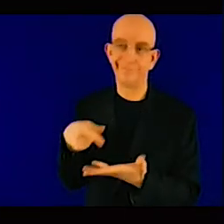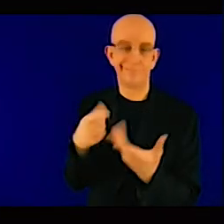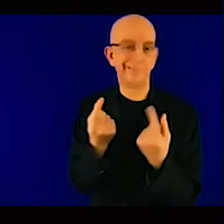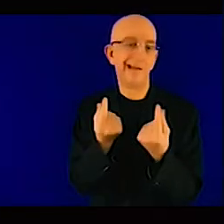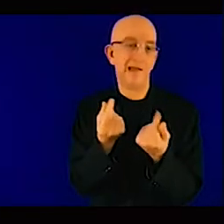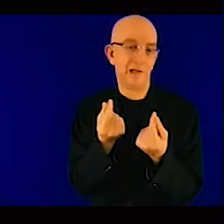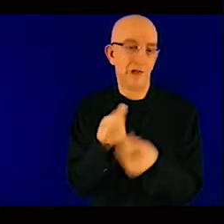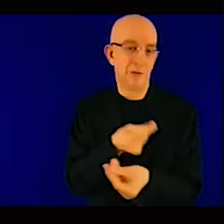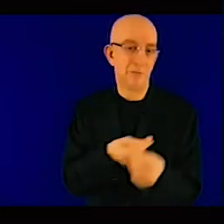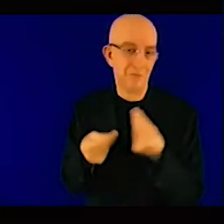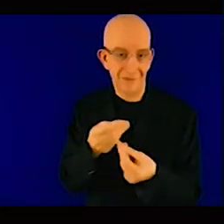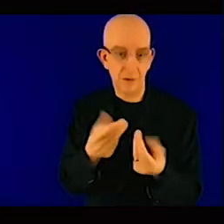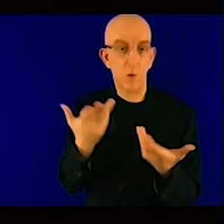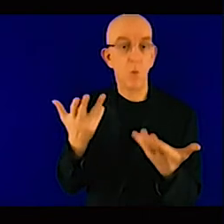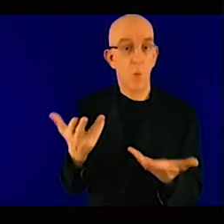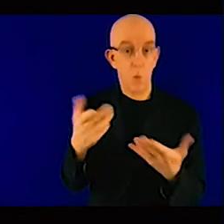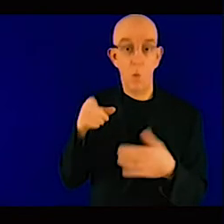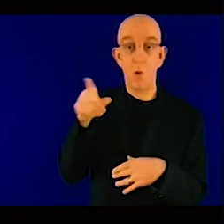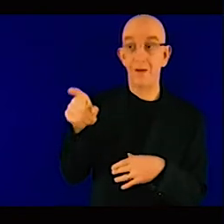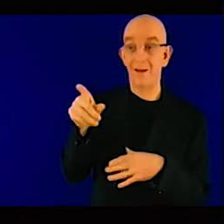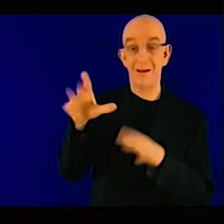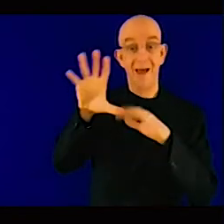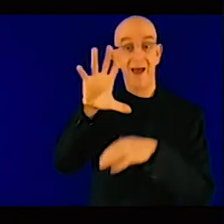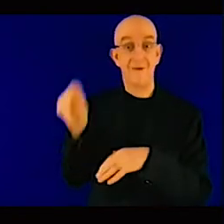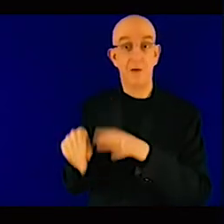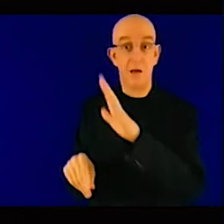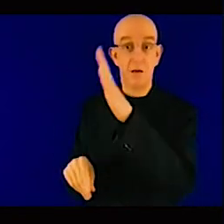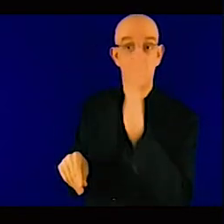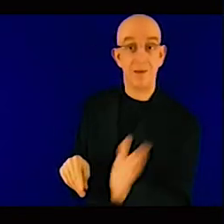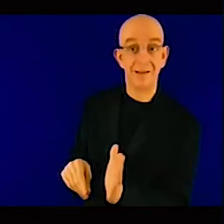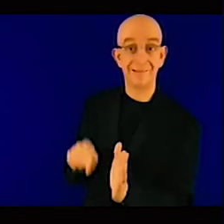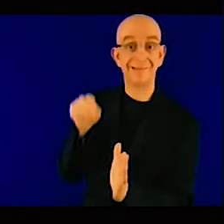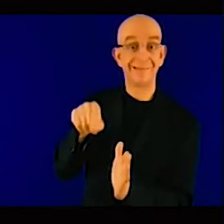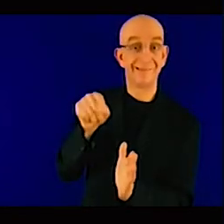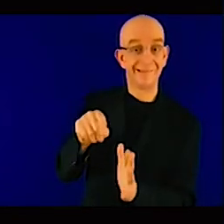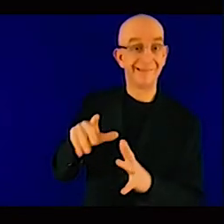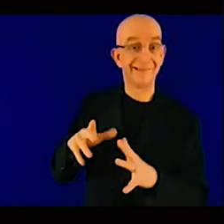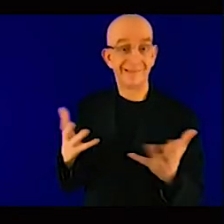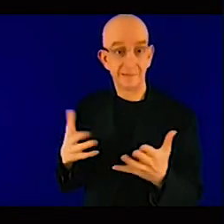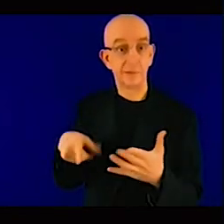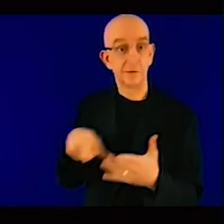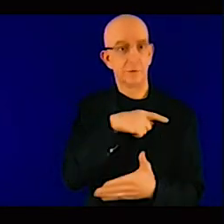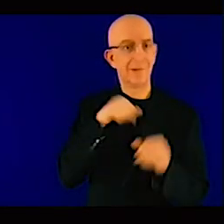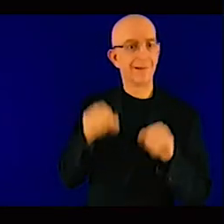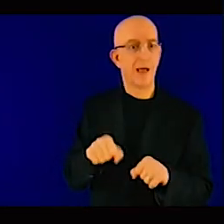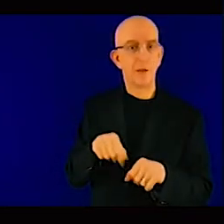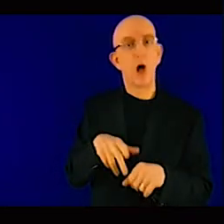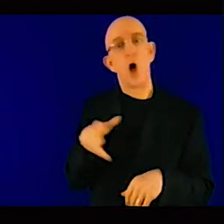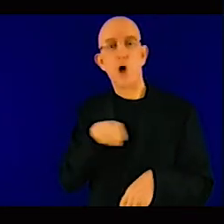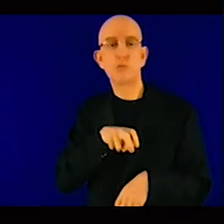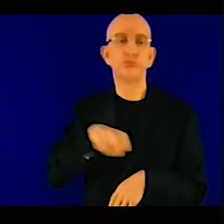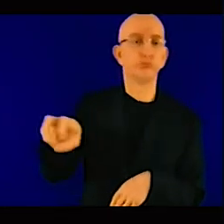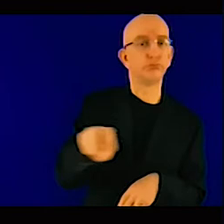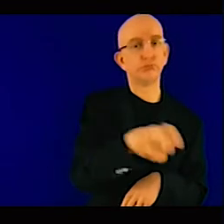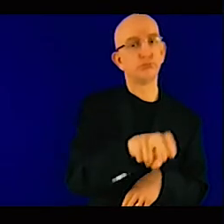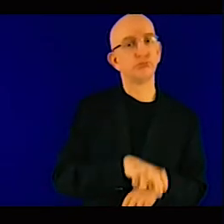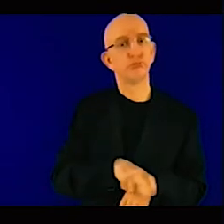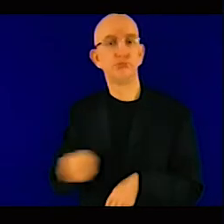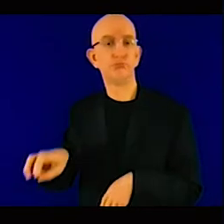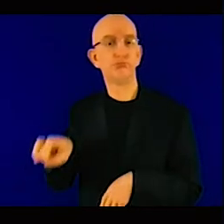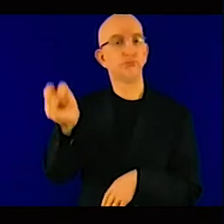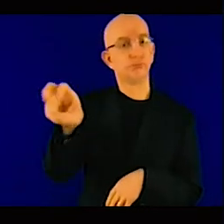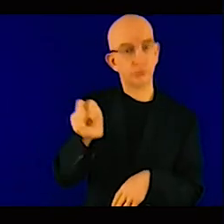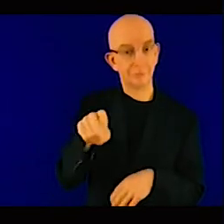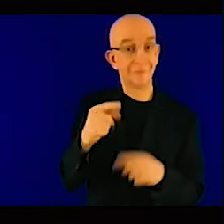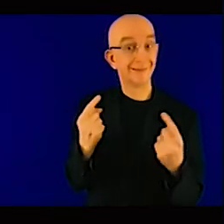thinking about going beyond countries as a. perimeter of action for NDC will need